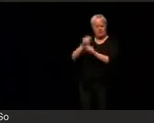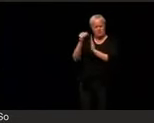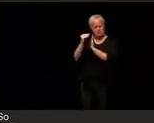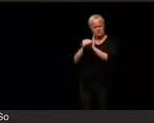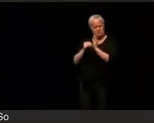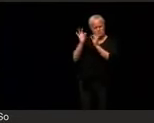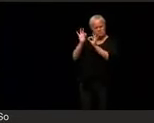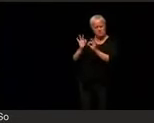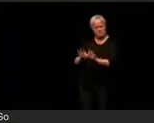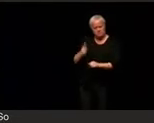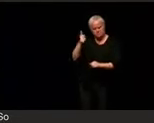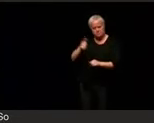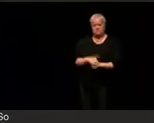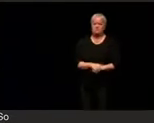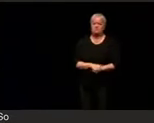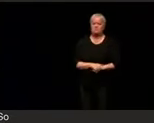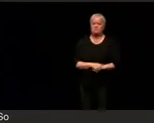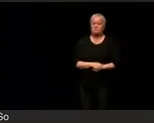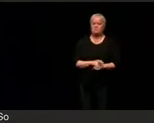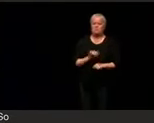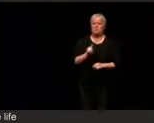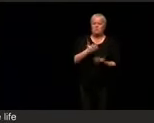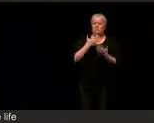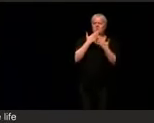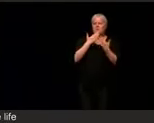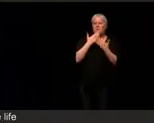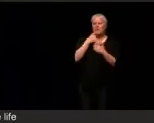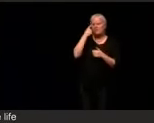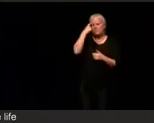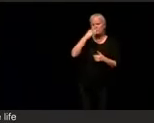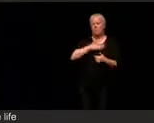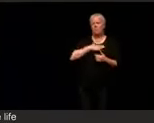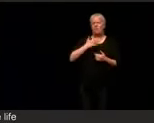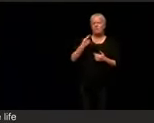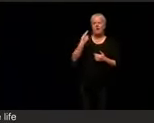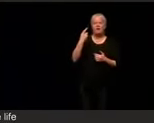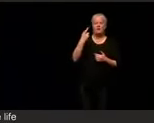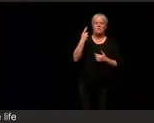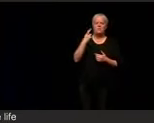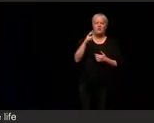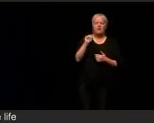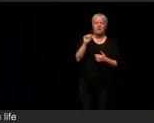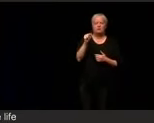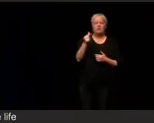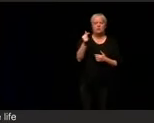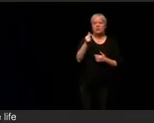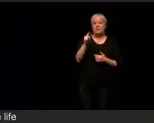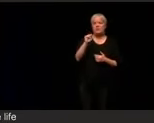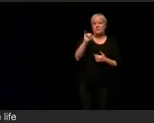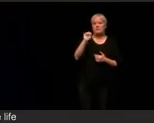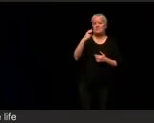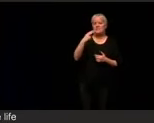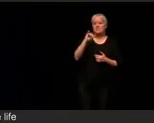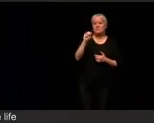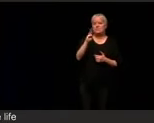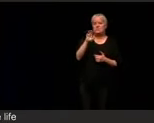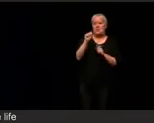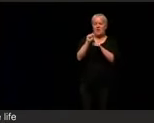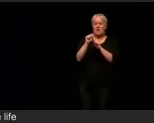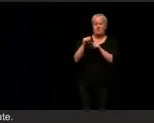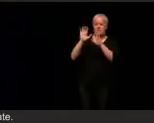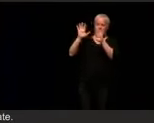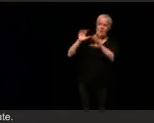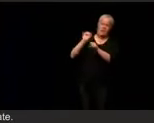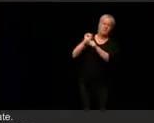And I'm certainly thankful for my good friend, our dynamic Attorney General, Tish James. She's doing an amazing